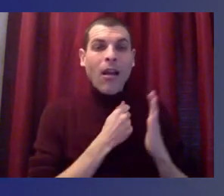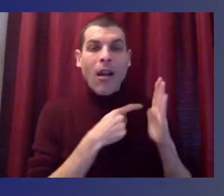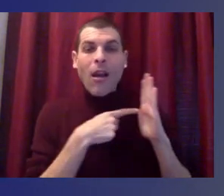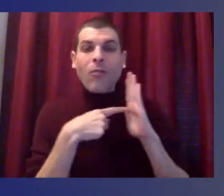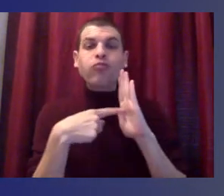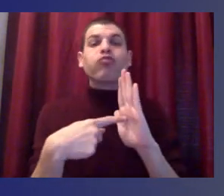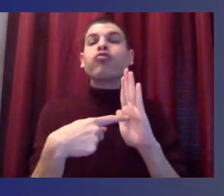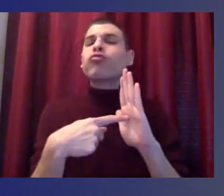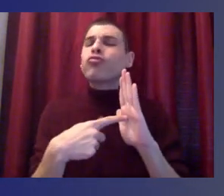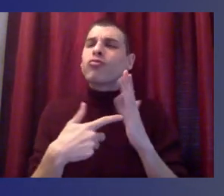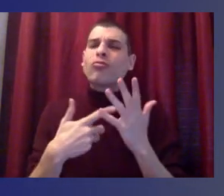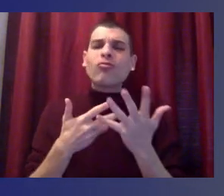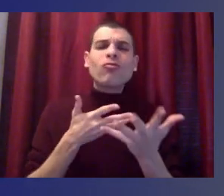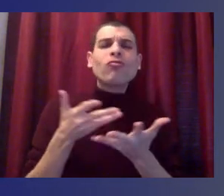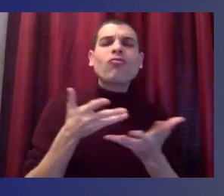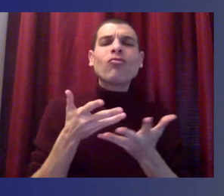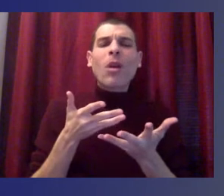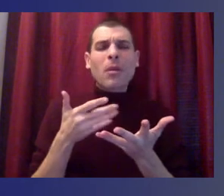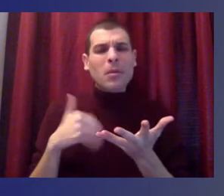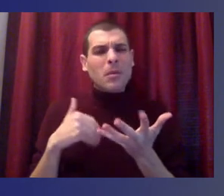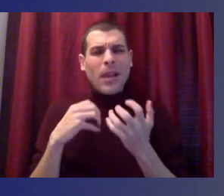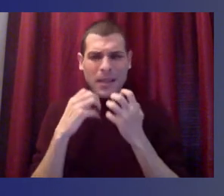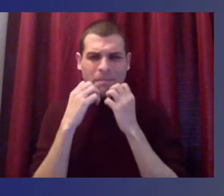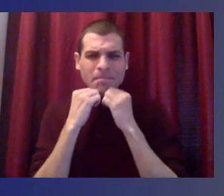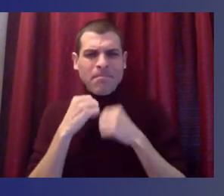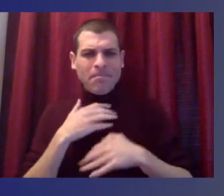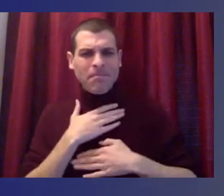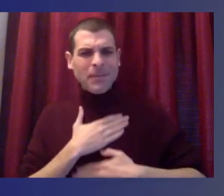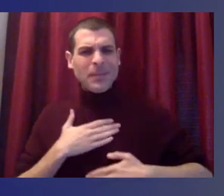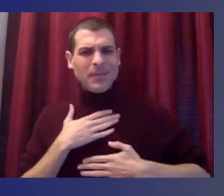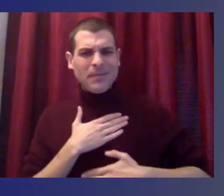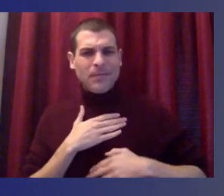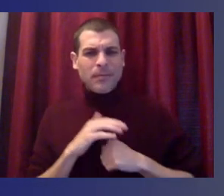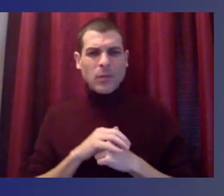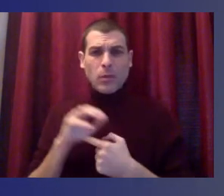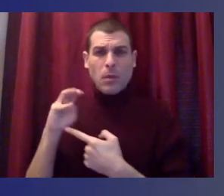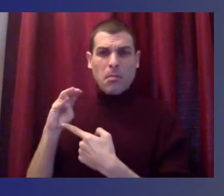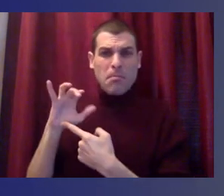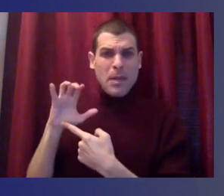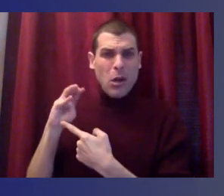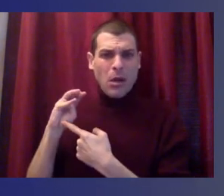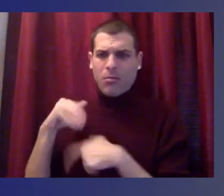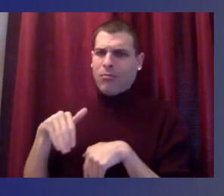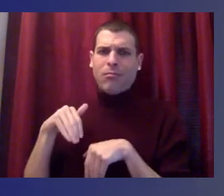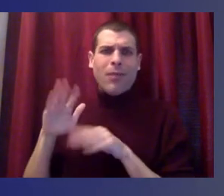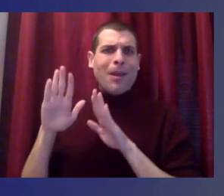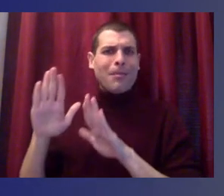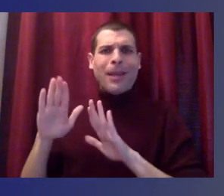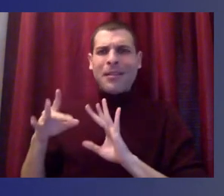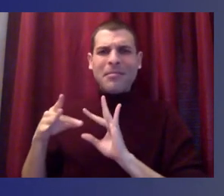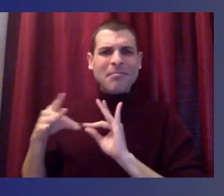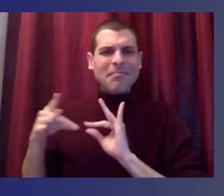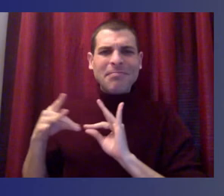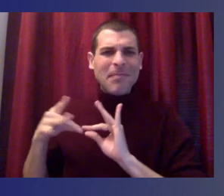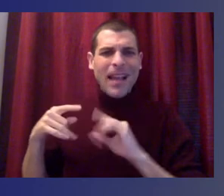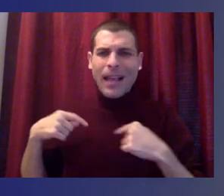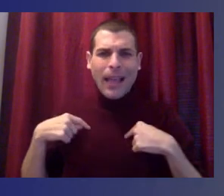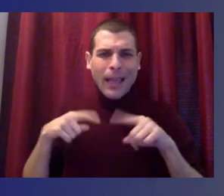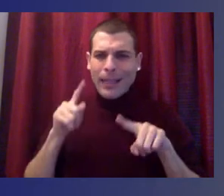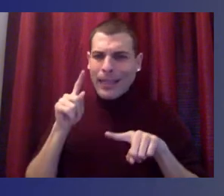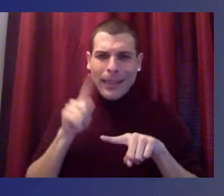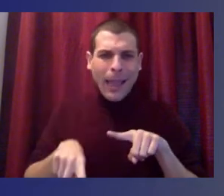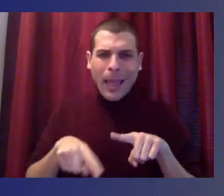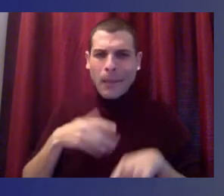And I can't really put it more in a better fashion than Miriam has. And so I will pick up with saying that,